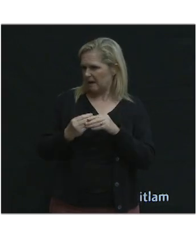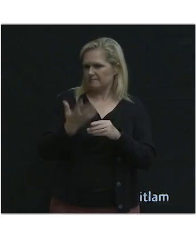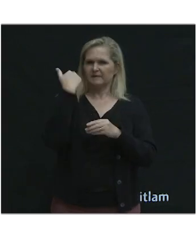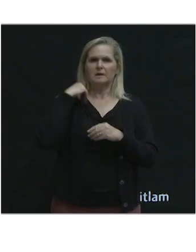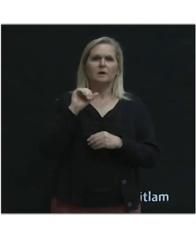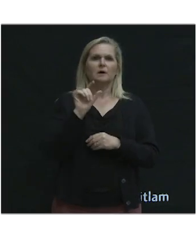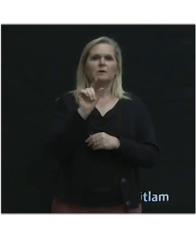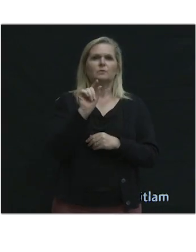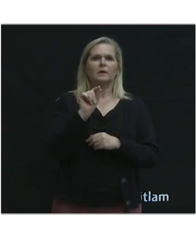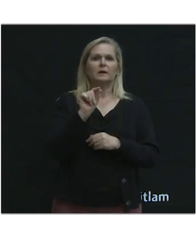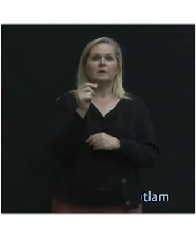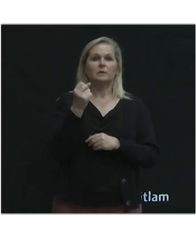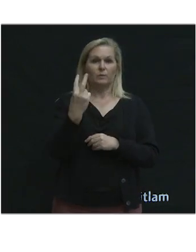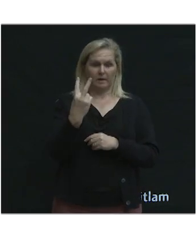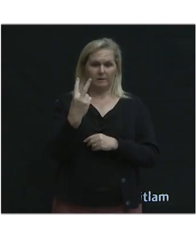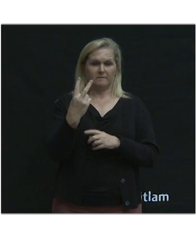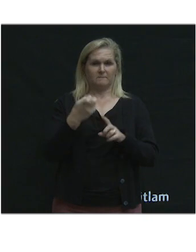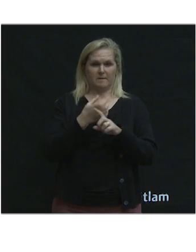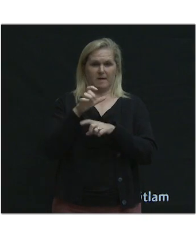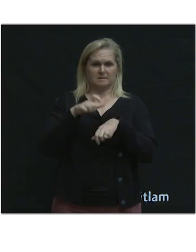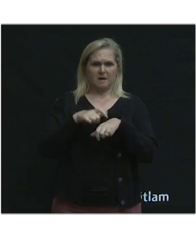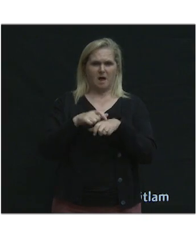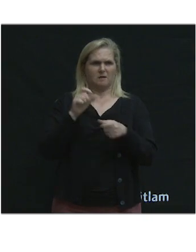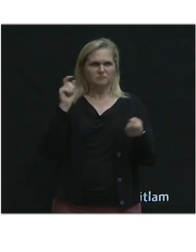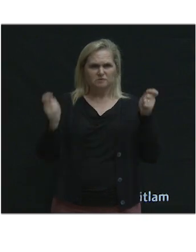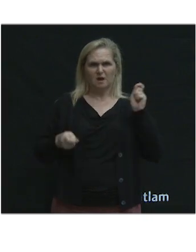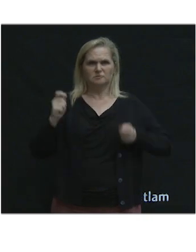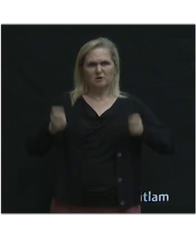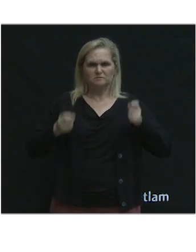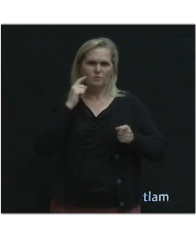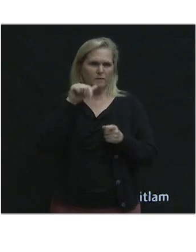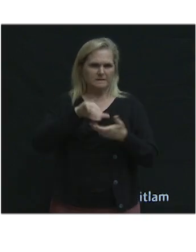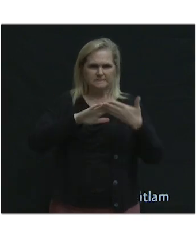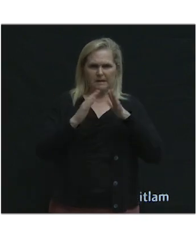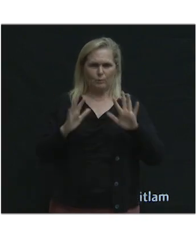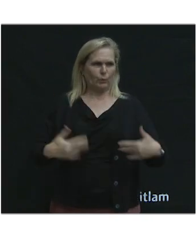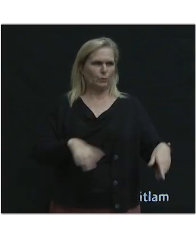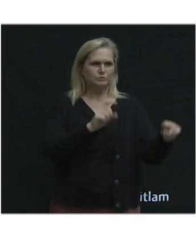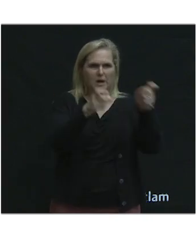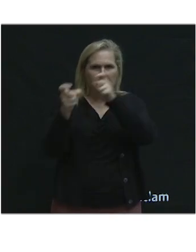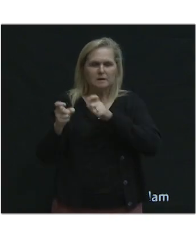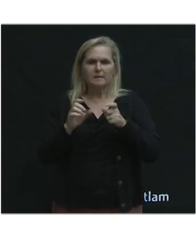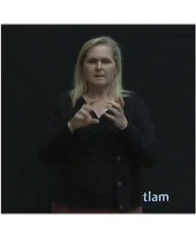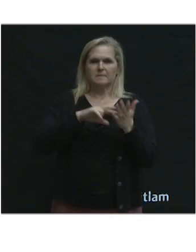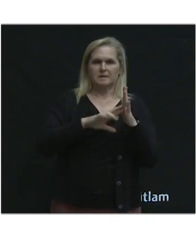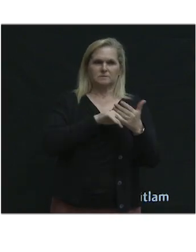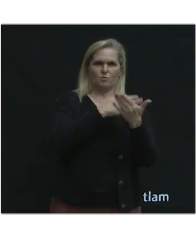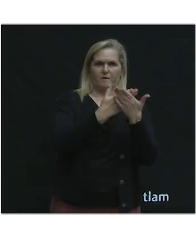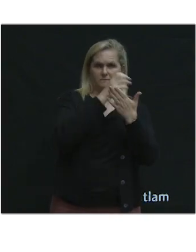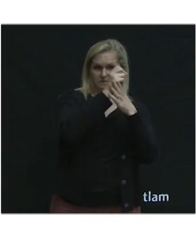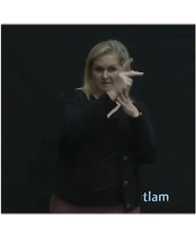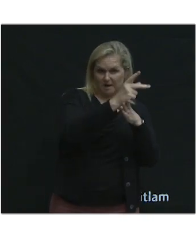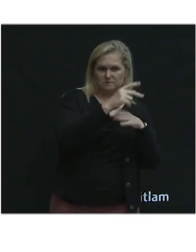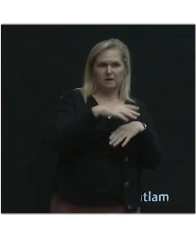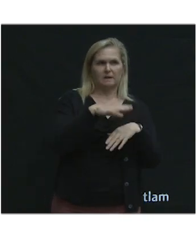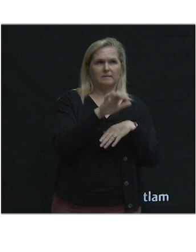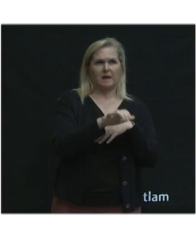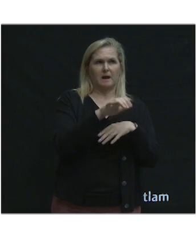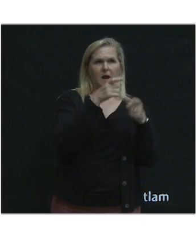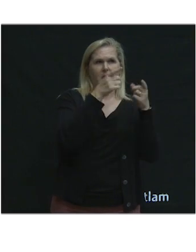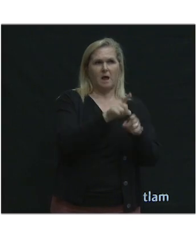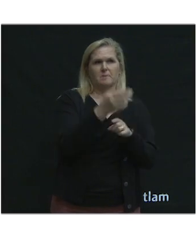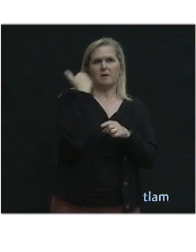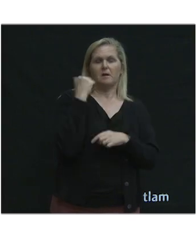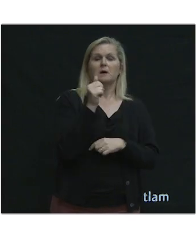2012. And since then, lots of changes have taken place in the city. Uh, that includes the arrival of the SkyTrain in 2016,